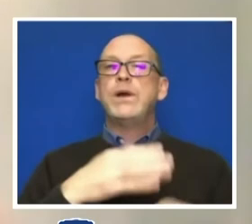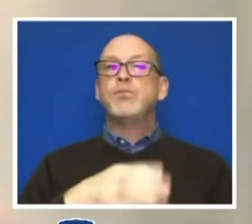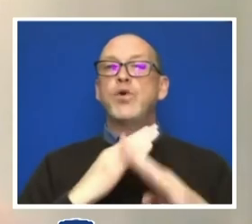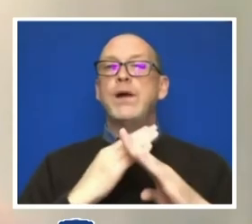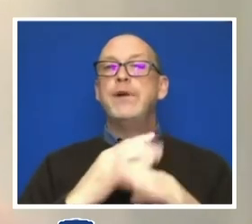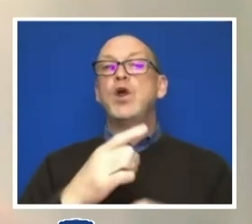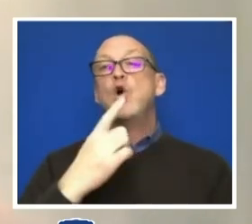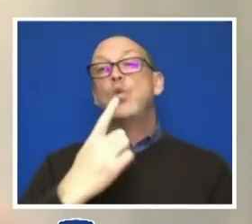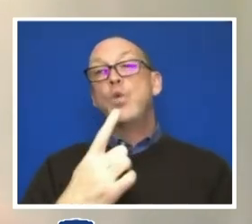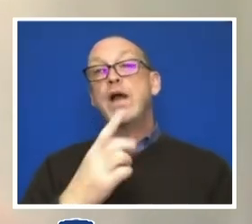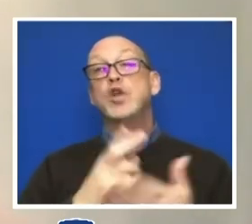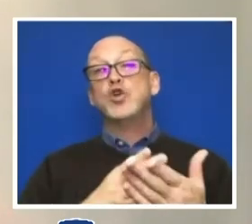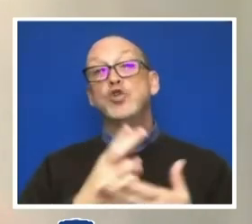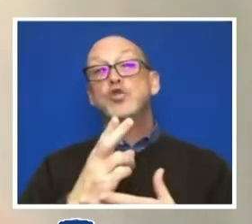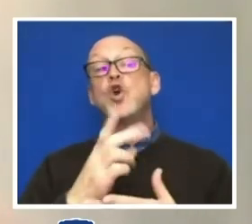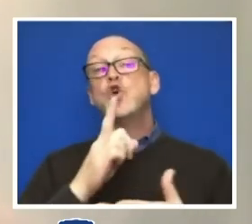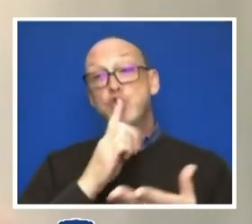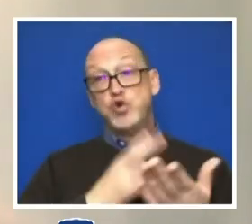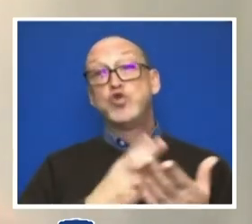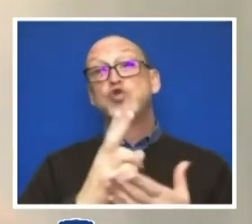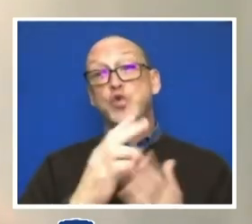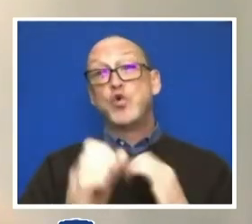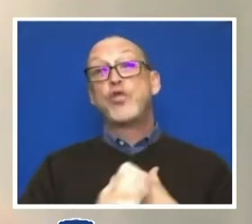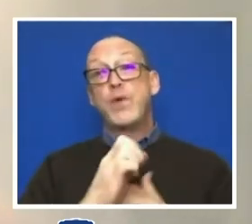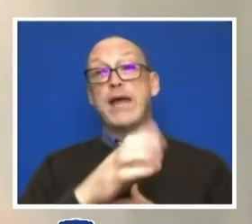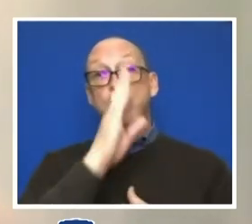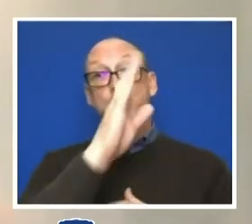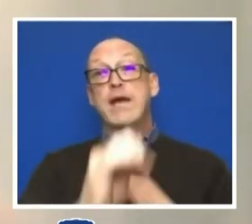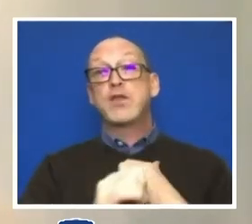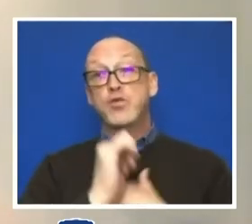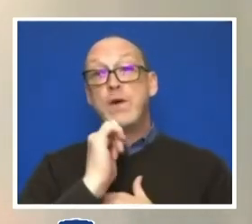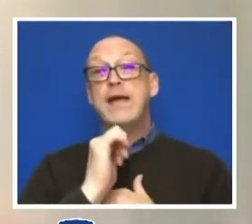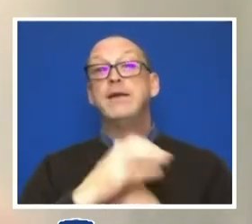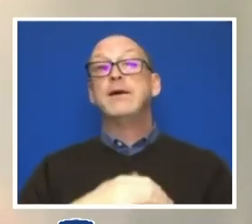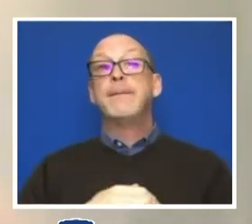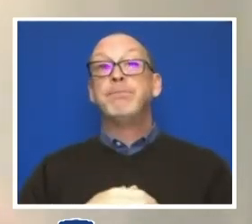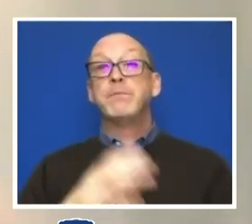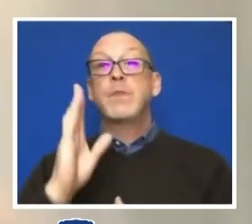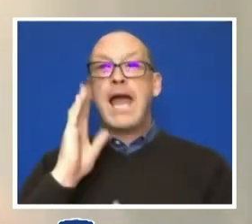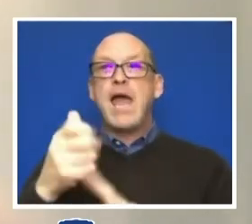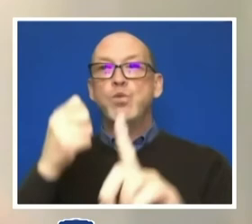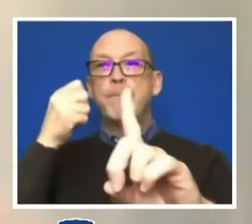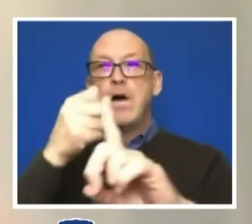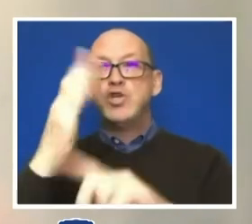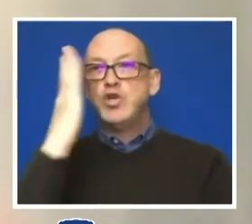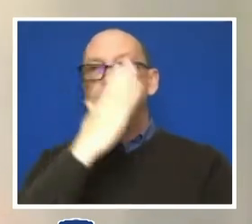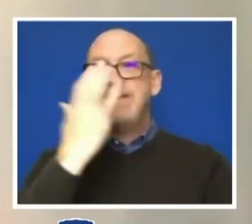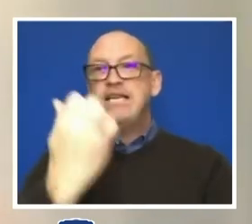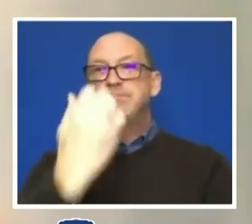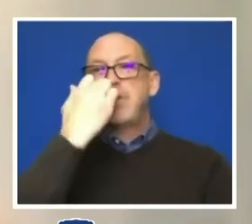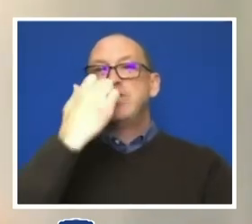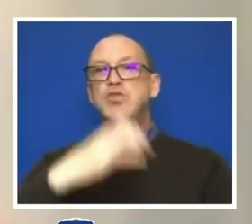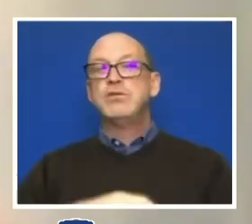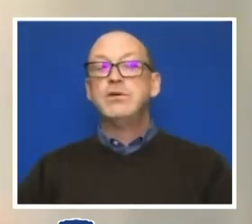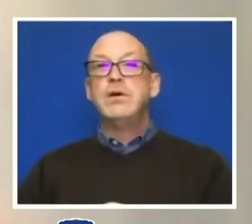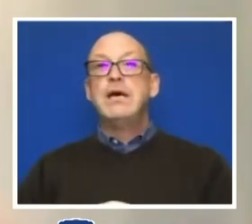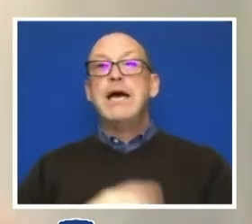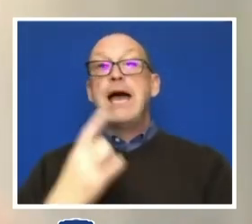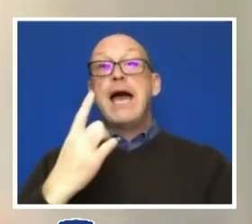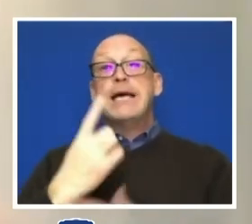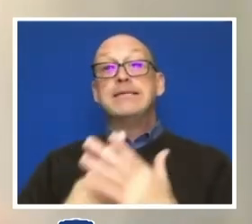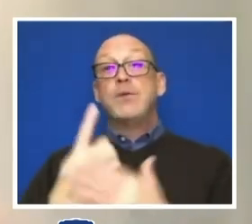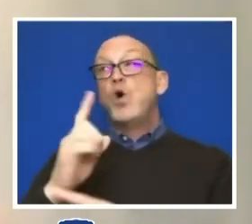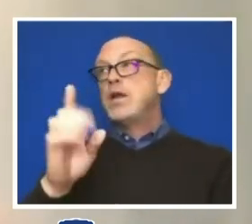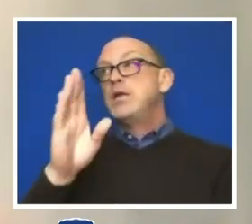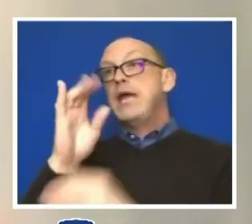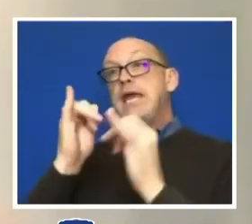one, true threats. That's a direct threat such as, I'm going to punch you in the face. You know, something that's directed to an individual